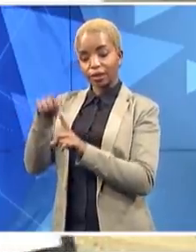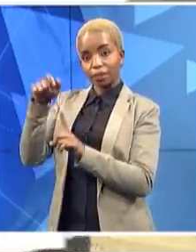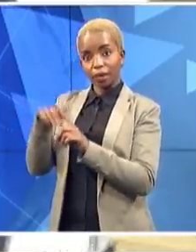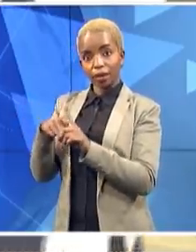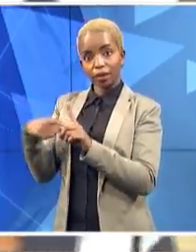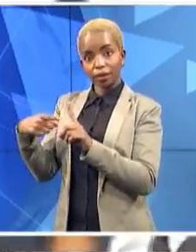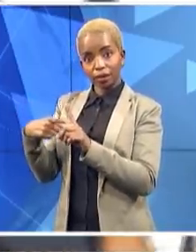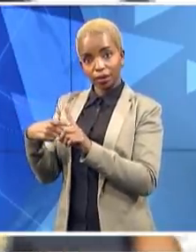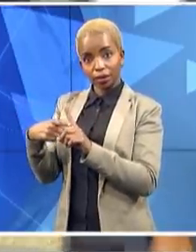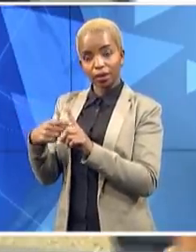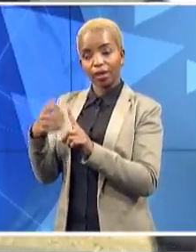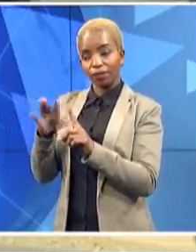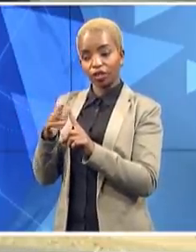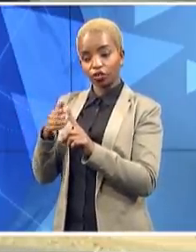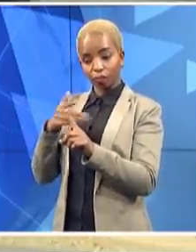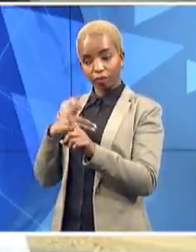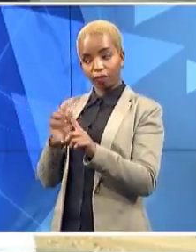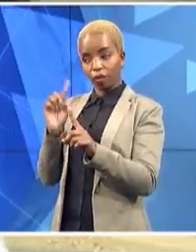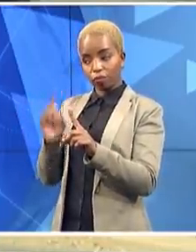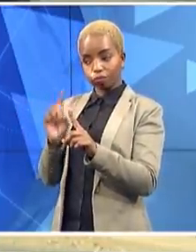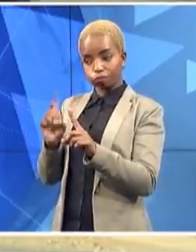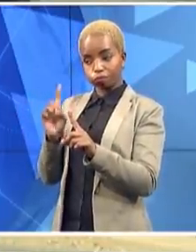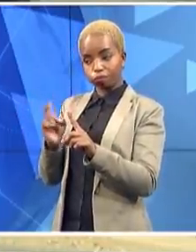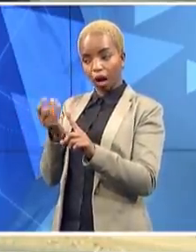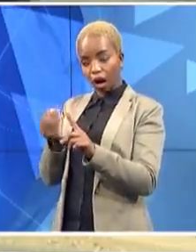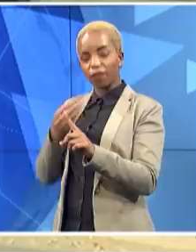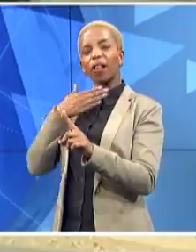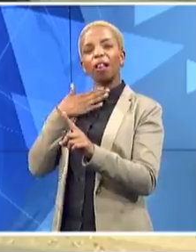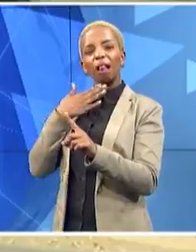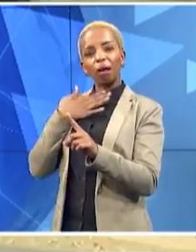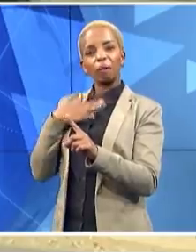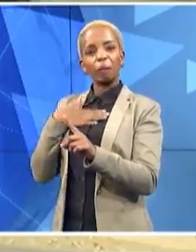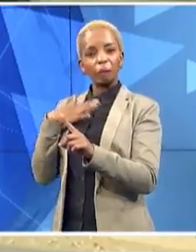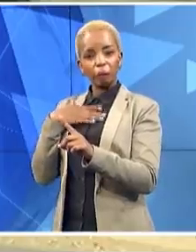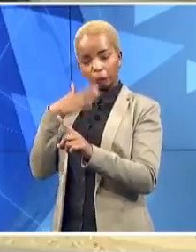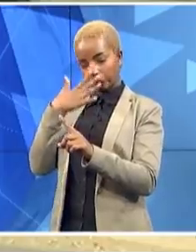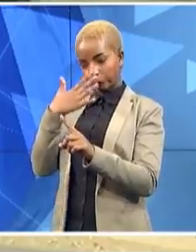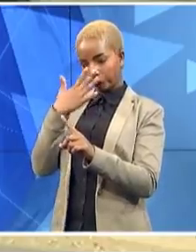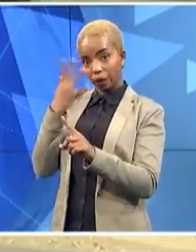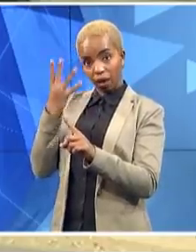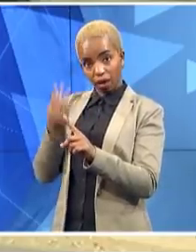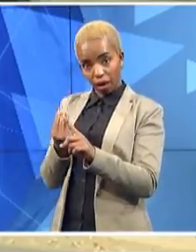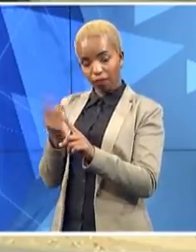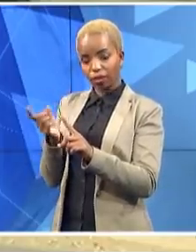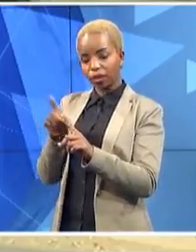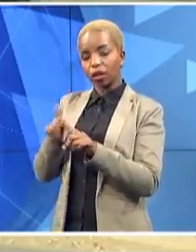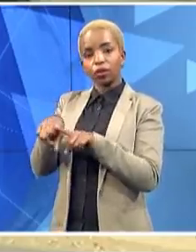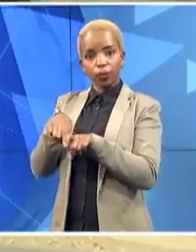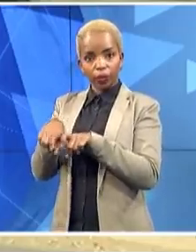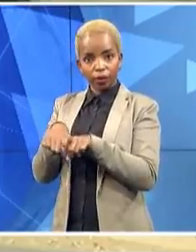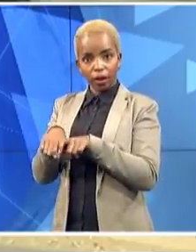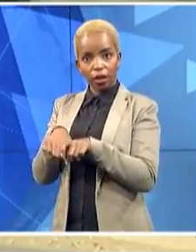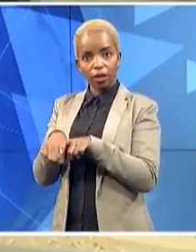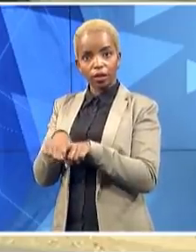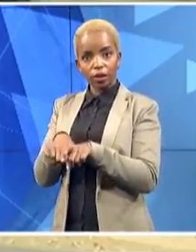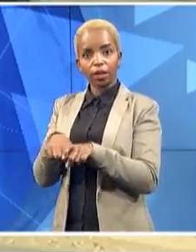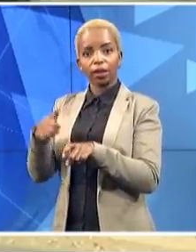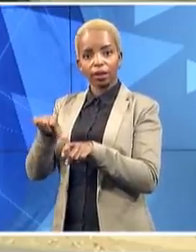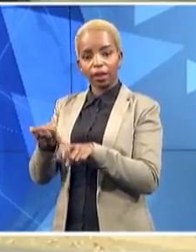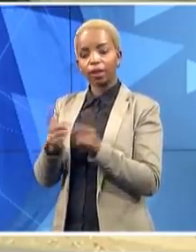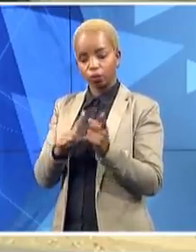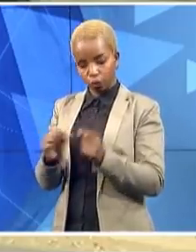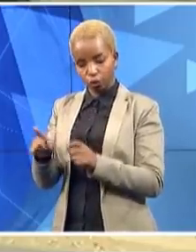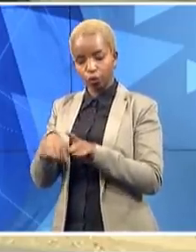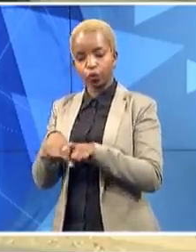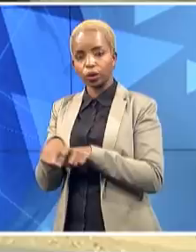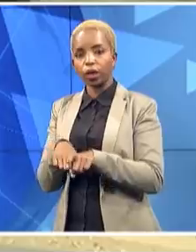to be the one that is requiring testing, they will be doing so. The aim also is to create